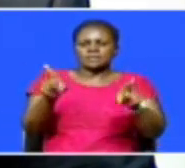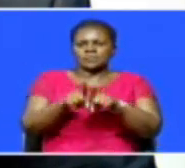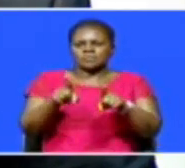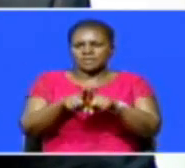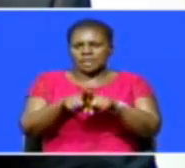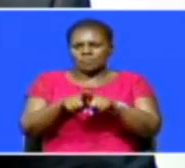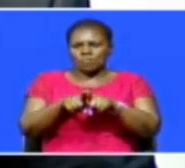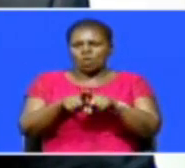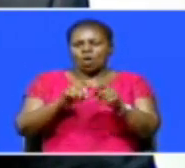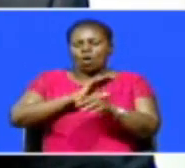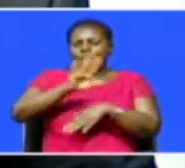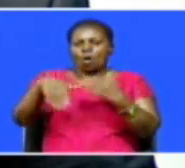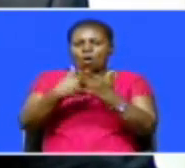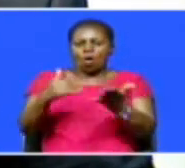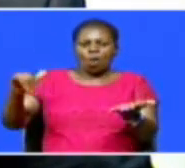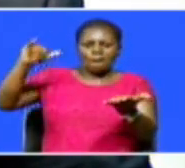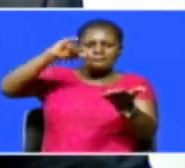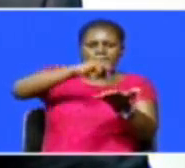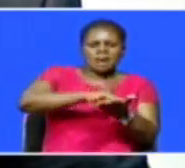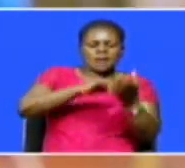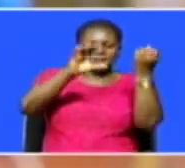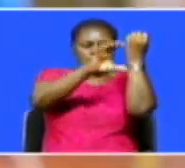replicated across all airports in the country.